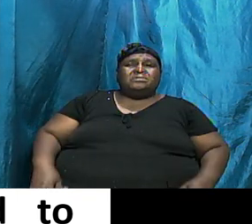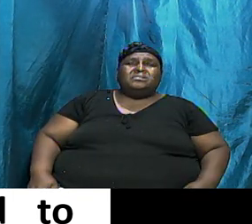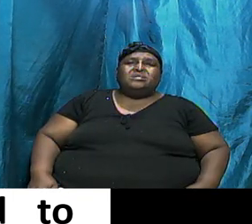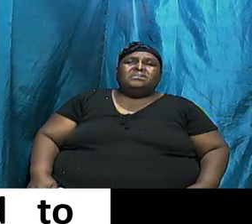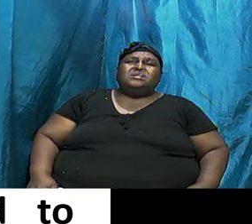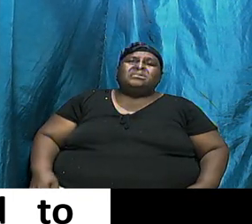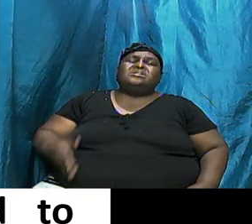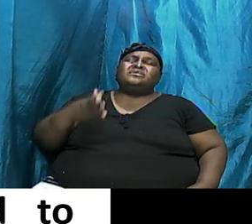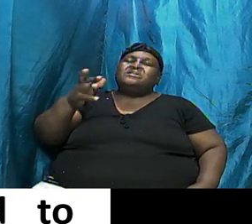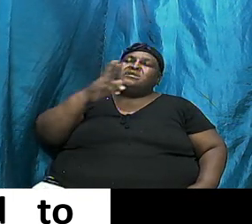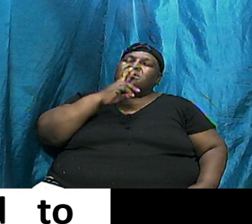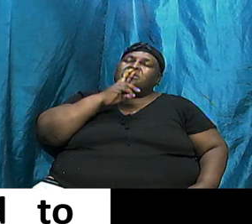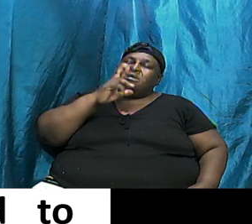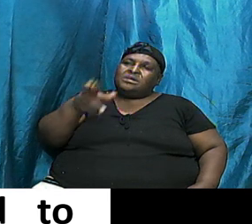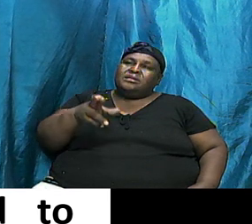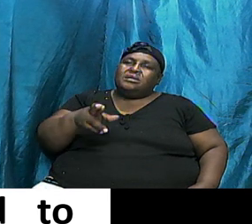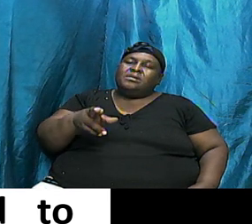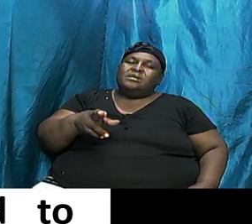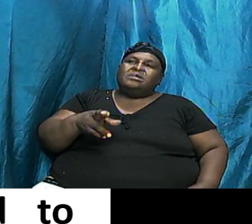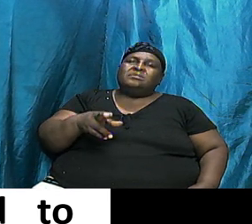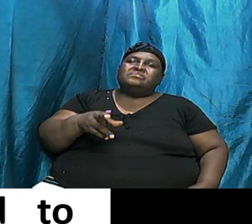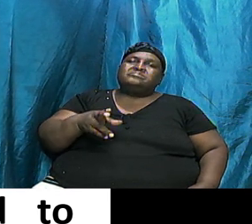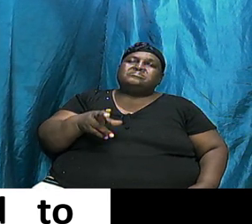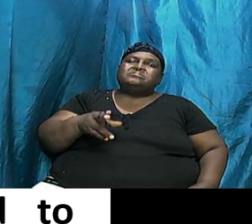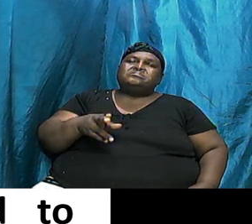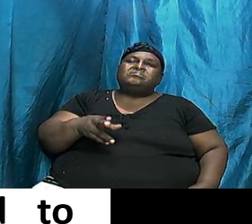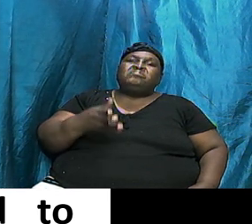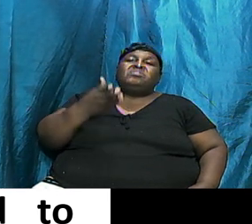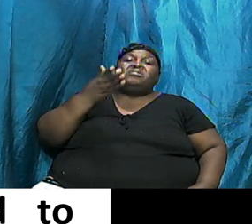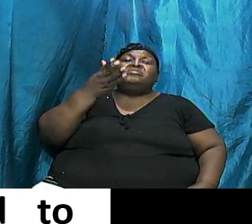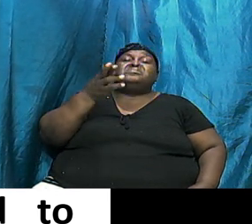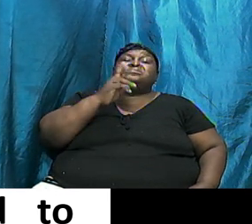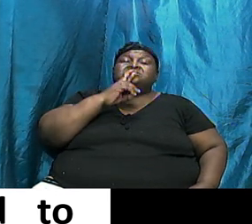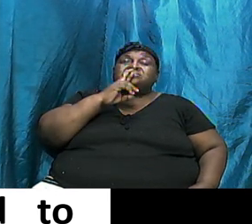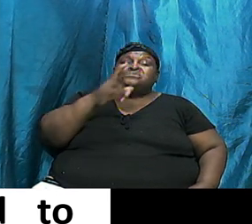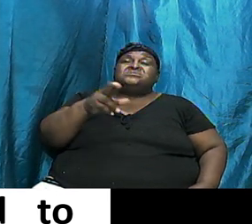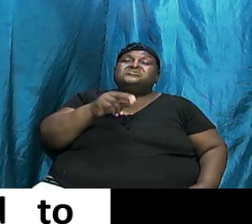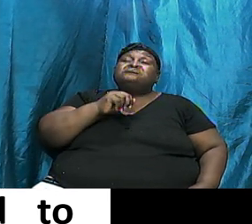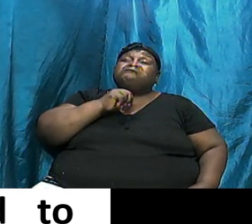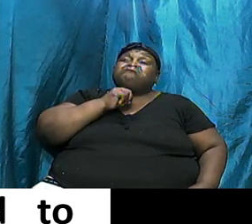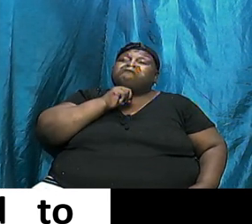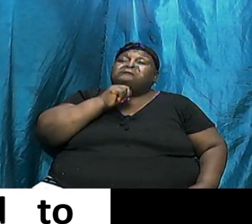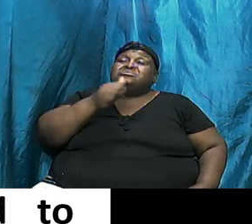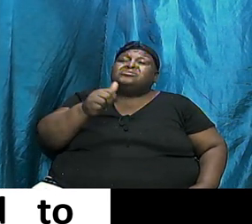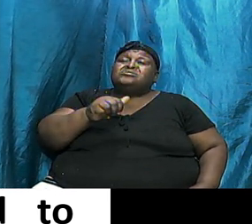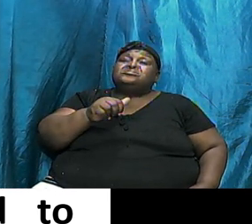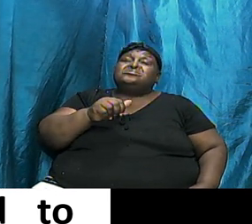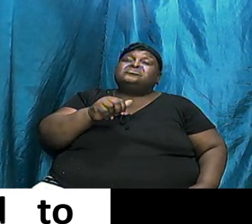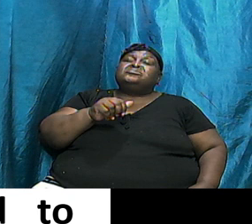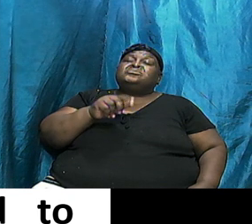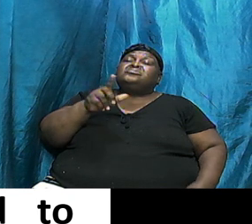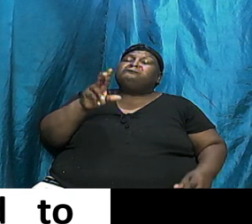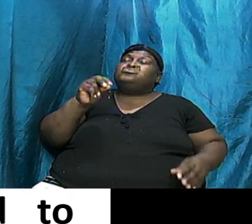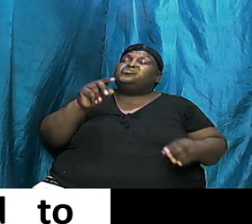Literally They Are Literally Not Going Any Where